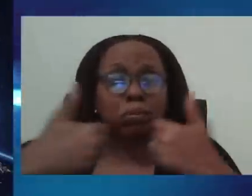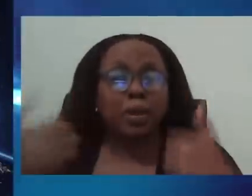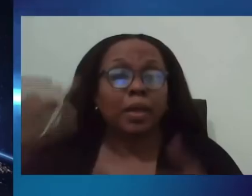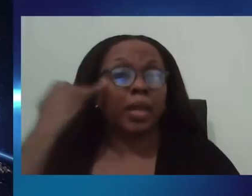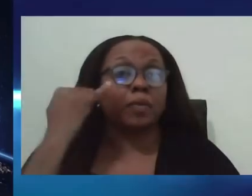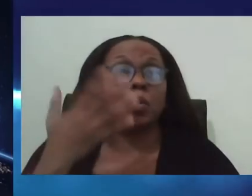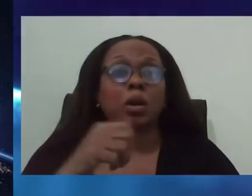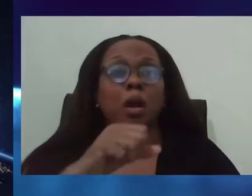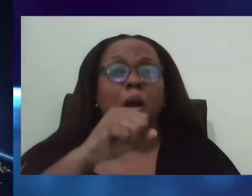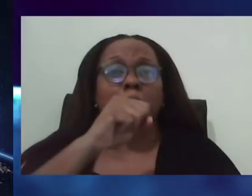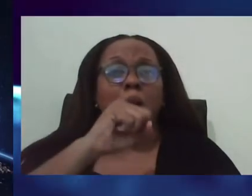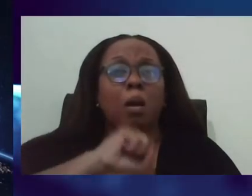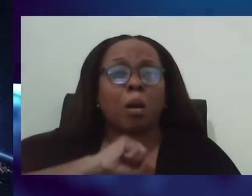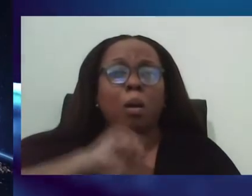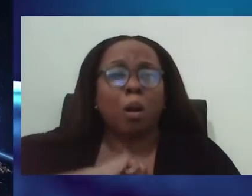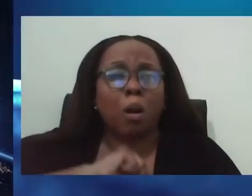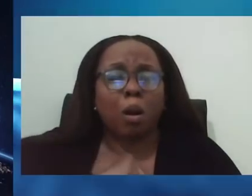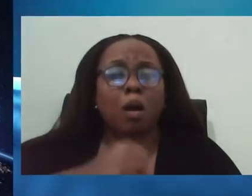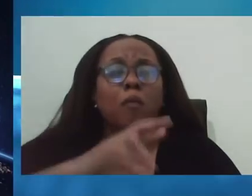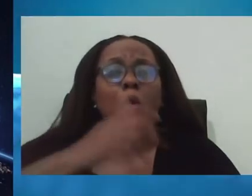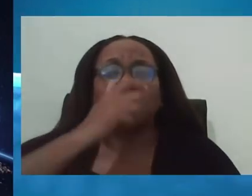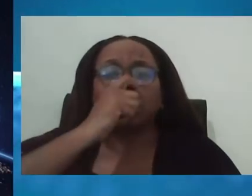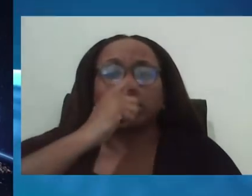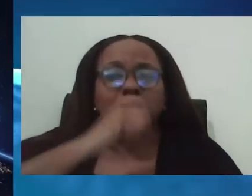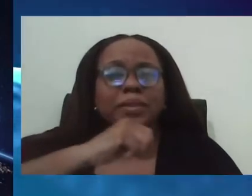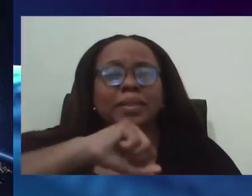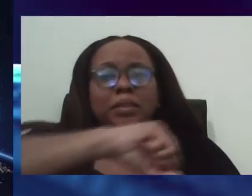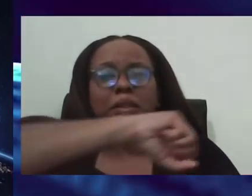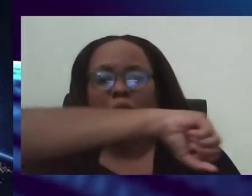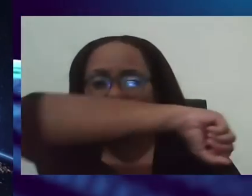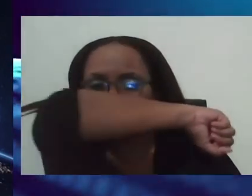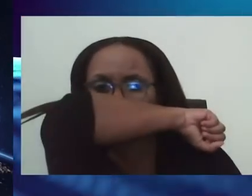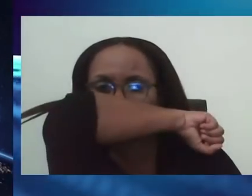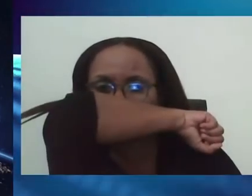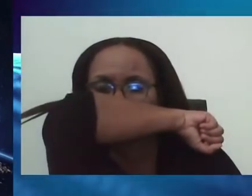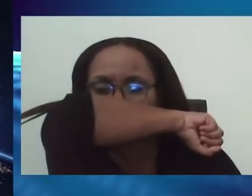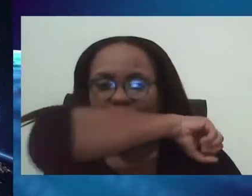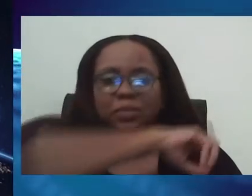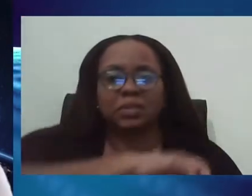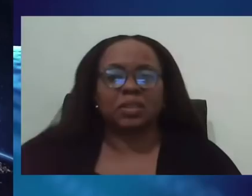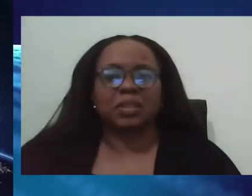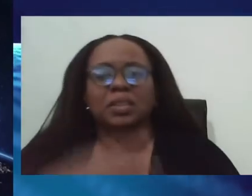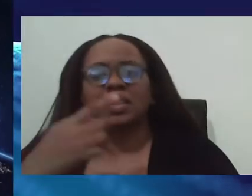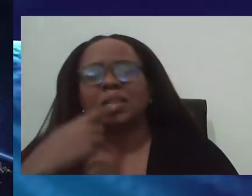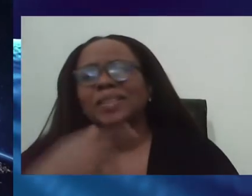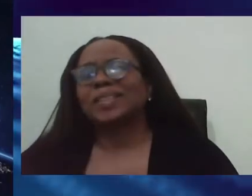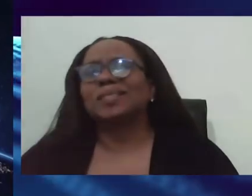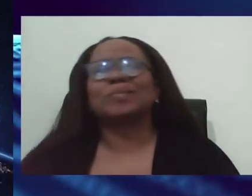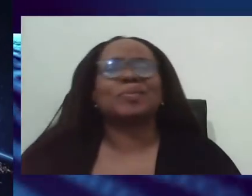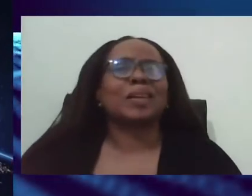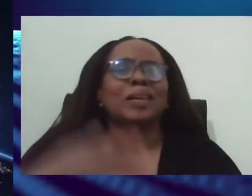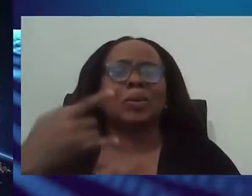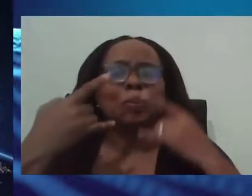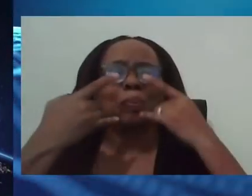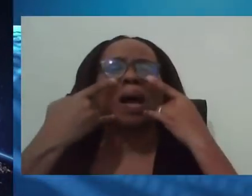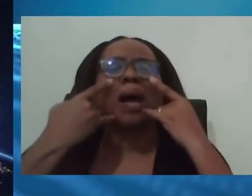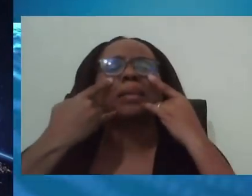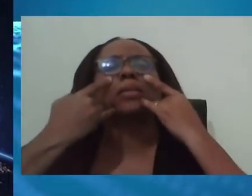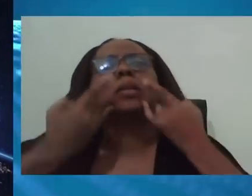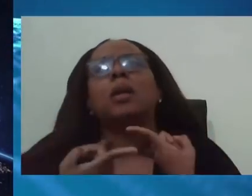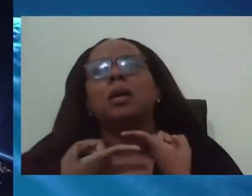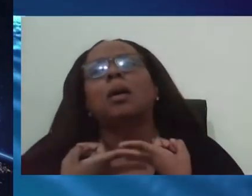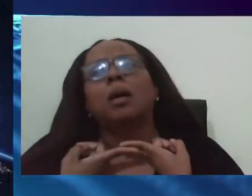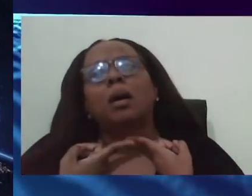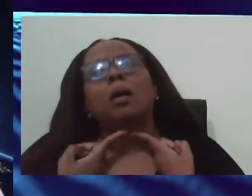I understand it is so easy to have that moment where you say, oh dear, this mask is making me feel real bad, I need to pull it down. Because